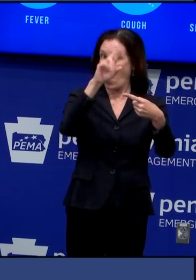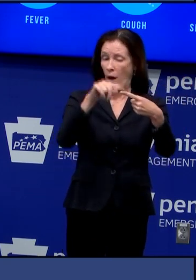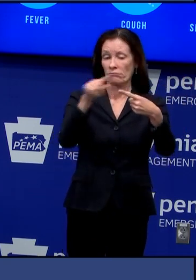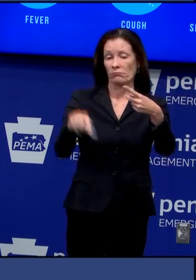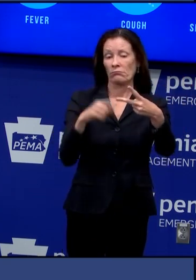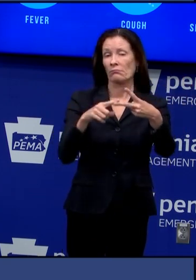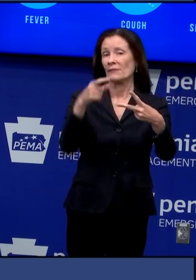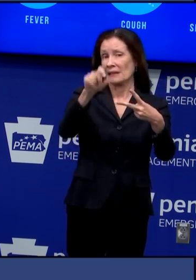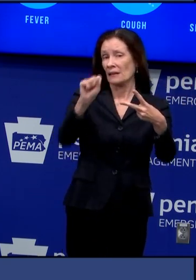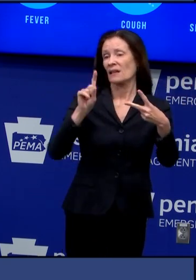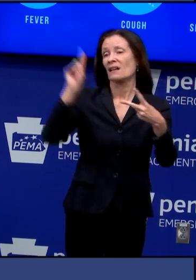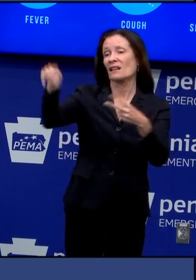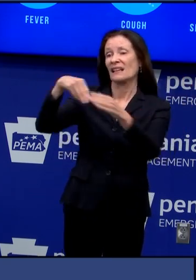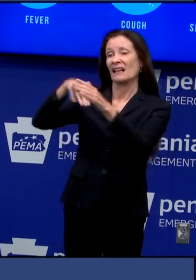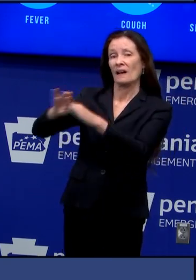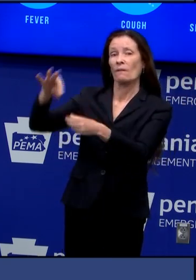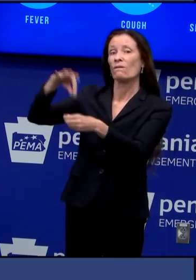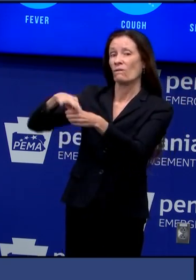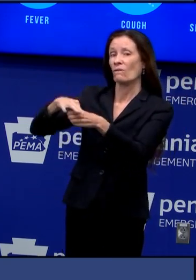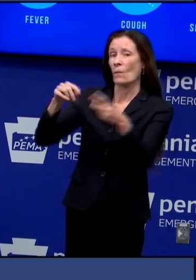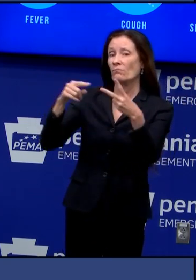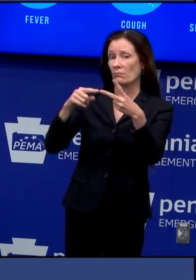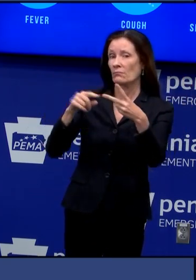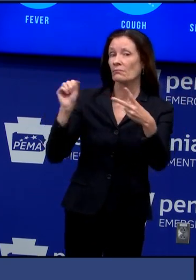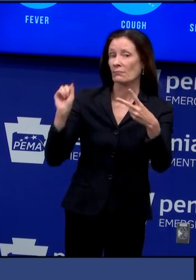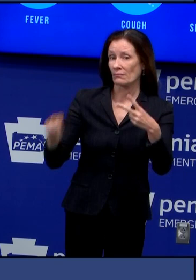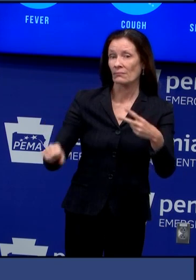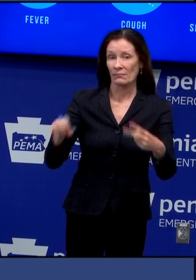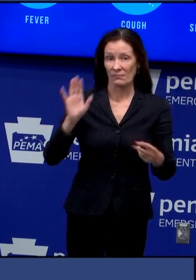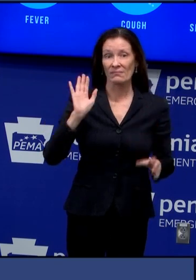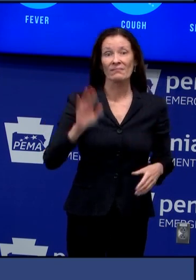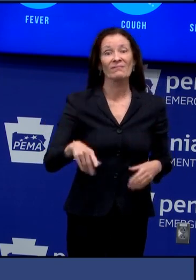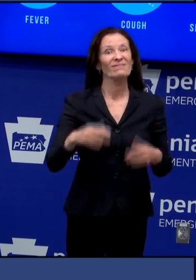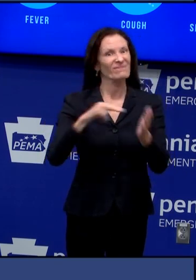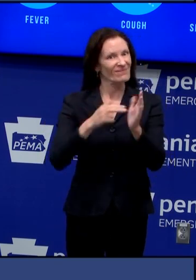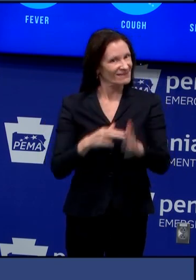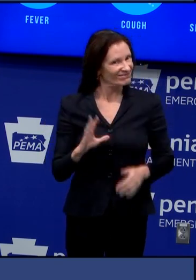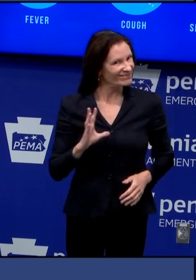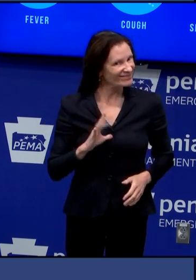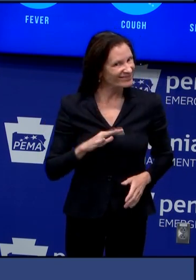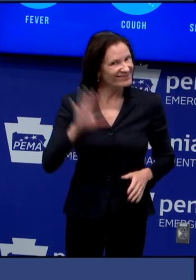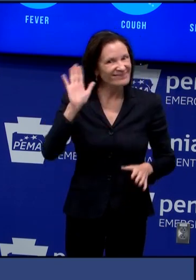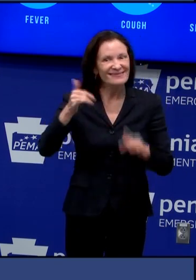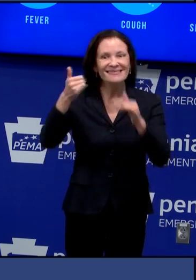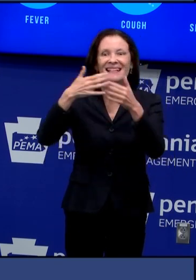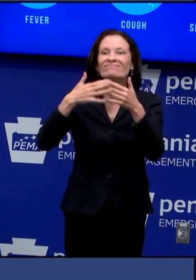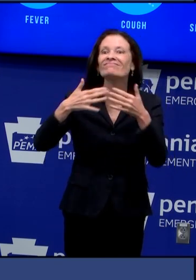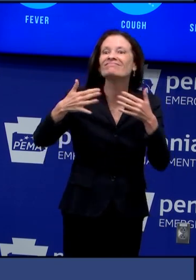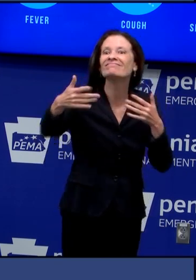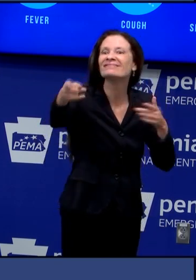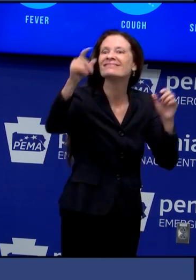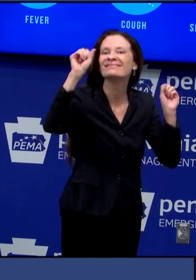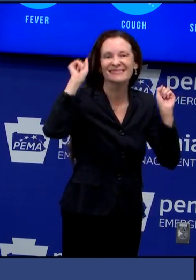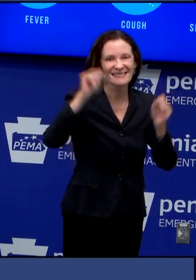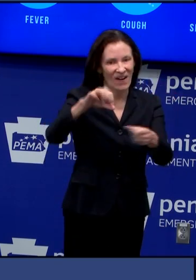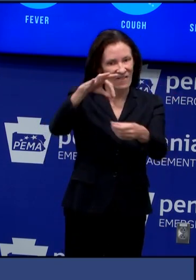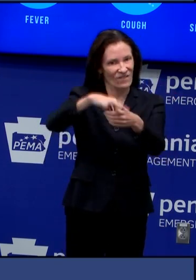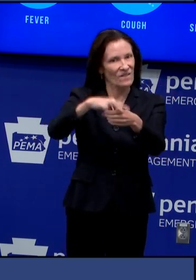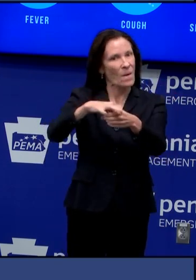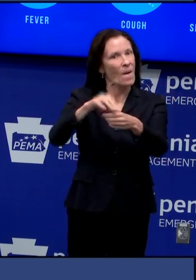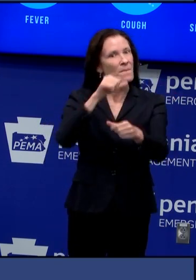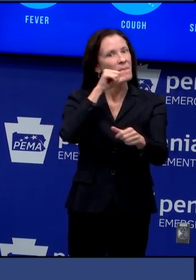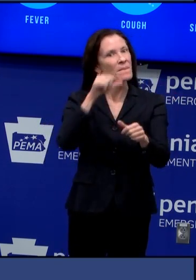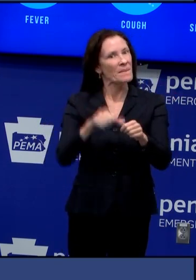2nd and in all elections in the future I hope it allows many Pennsylvanians to have their voices heard that otherwise